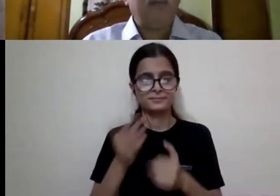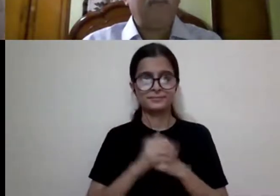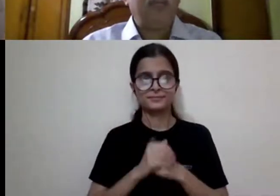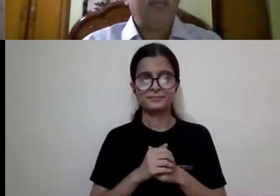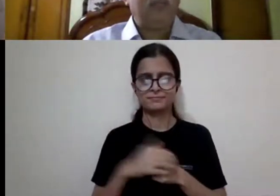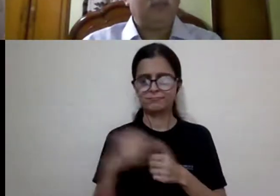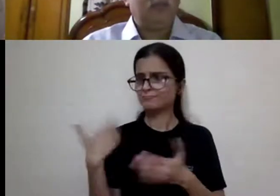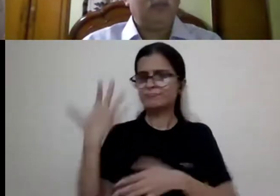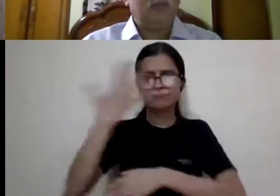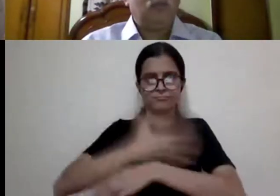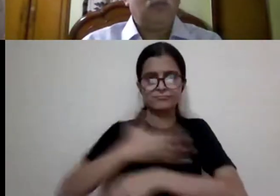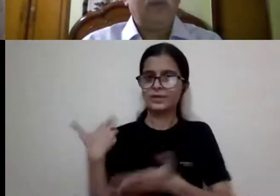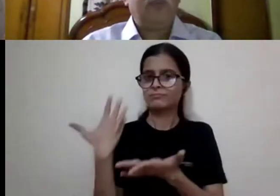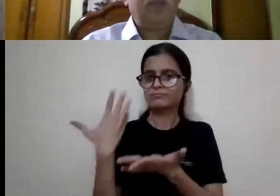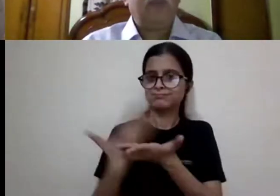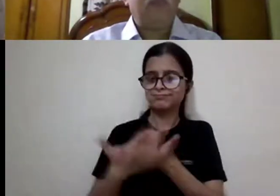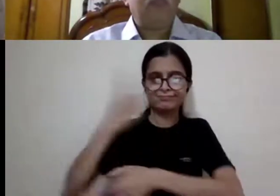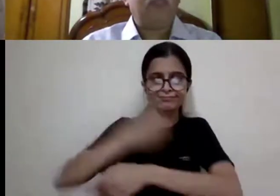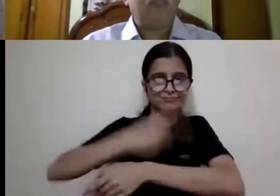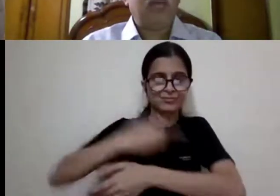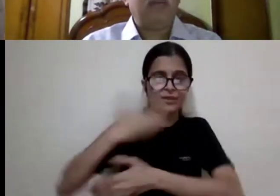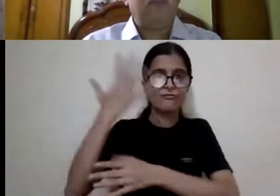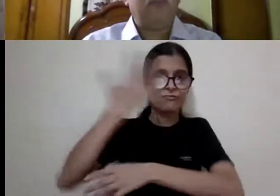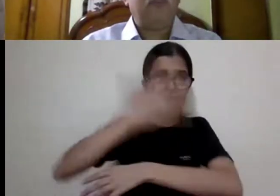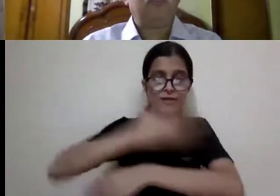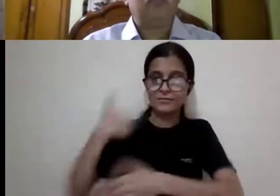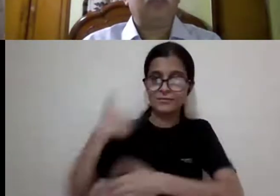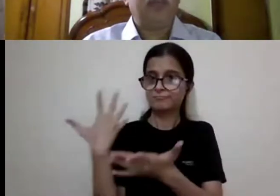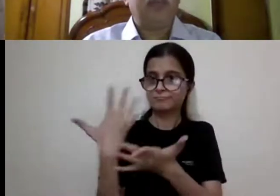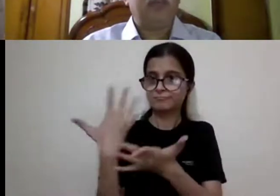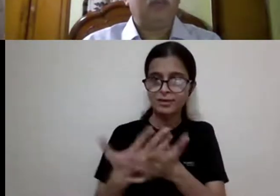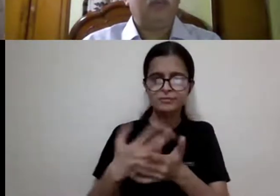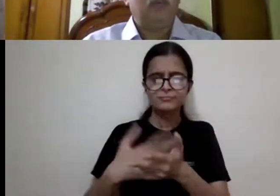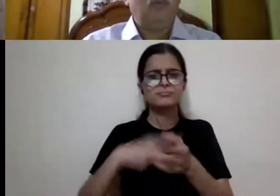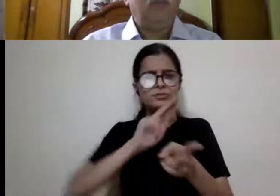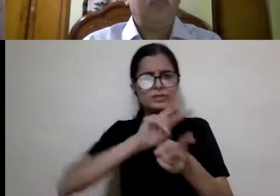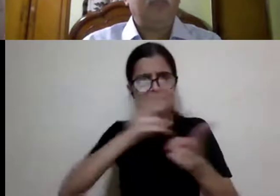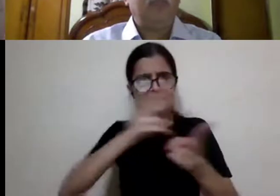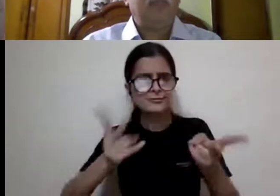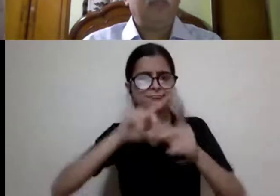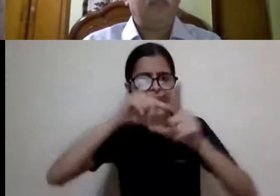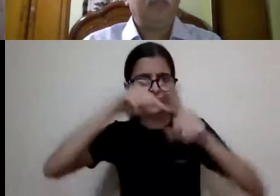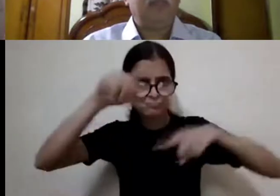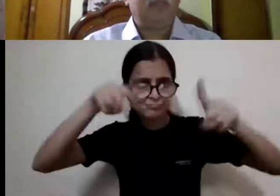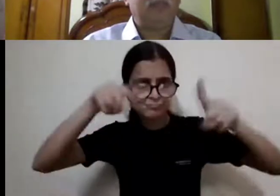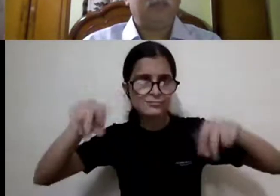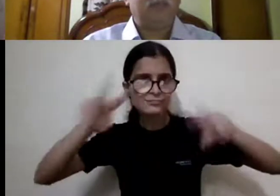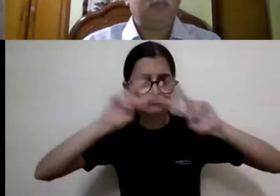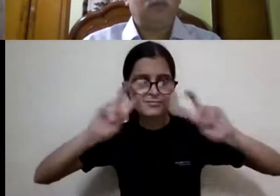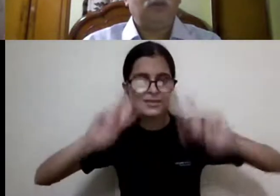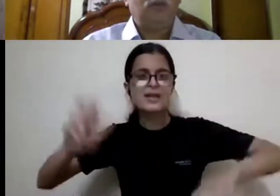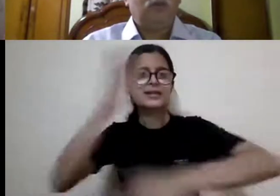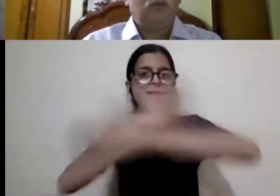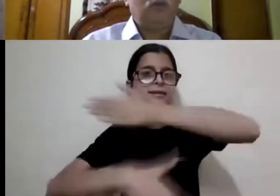past five days, we have traversed the diverse terrain of disability studies.